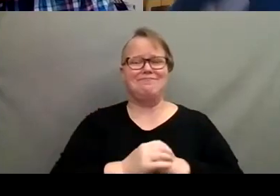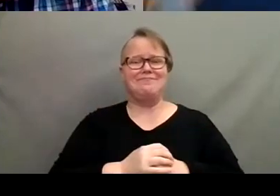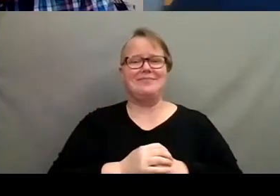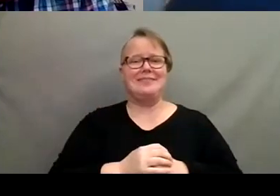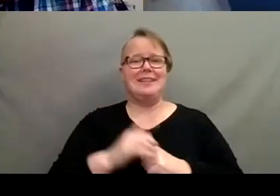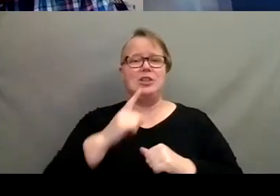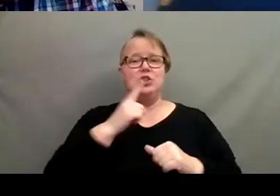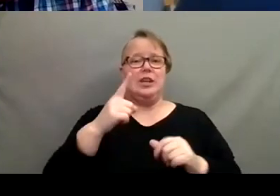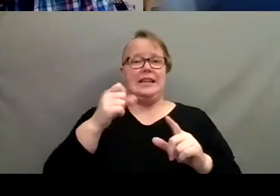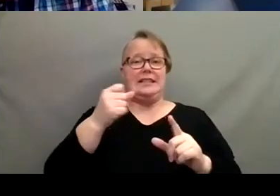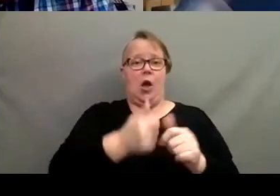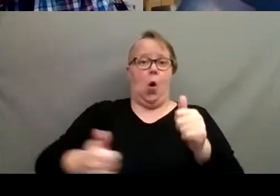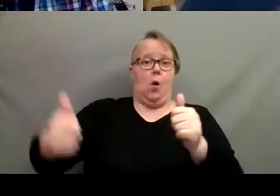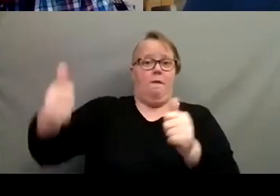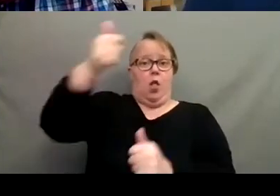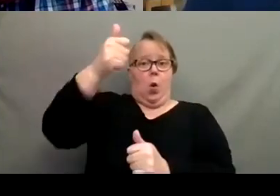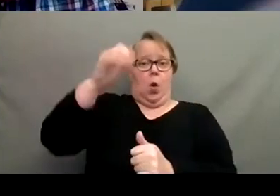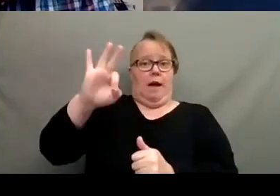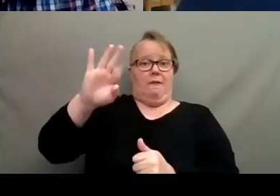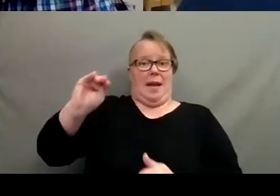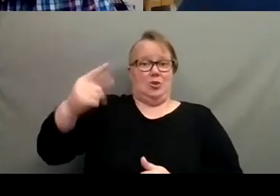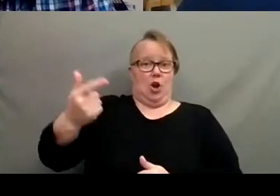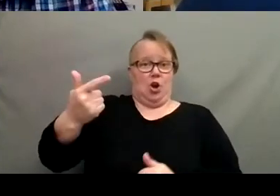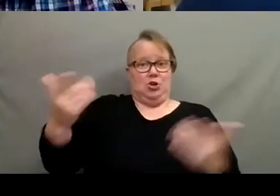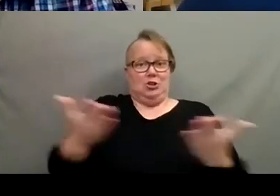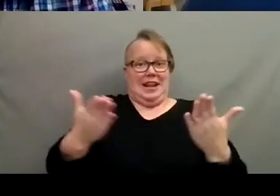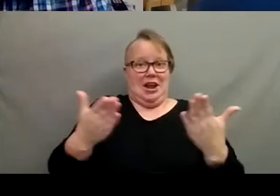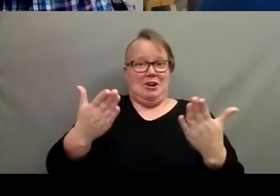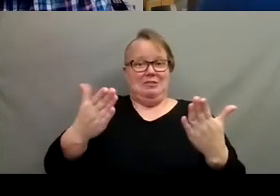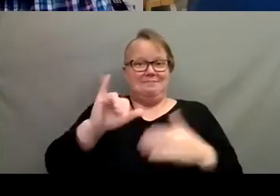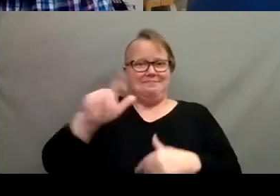overlord of master gardeners here in Illinois.